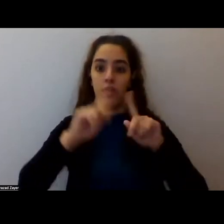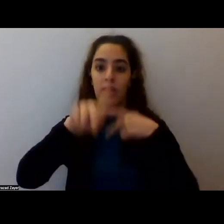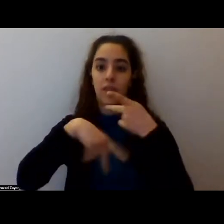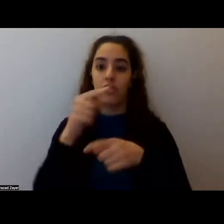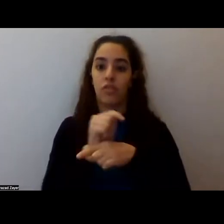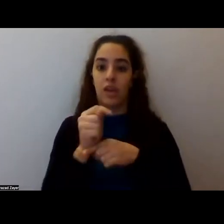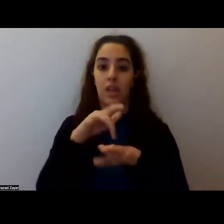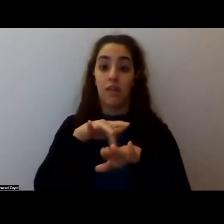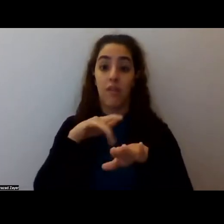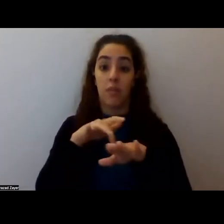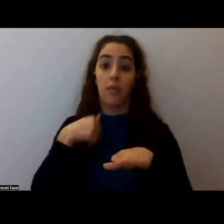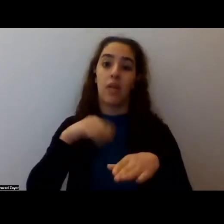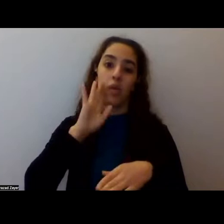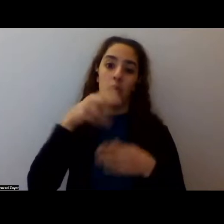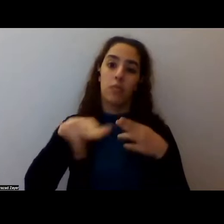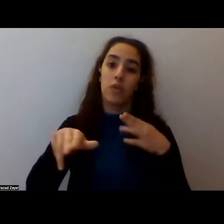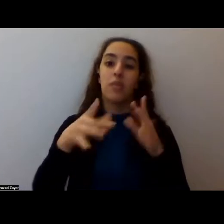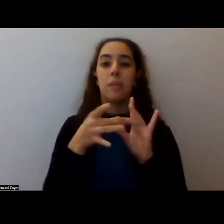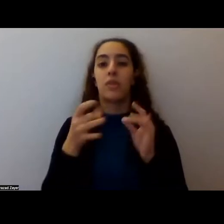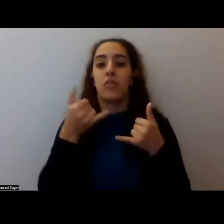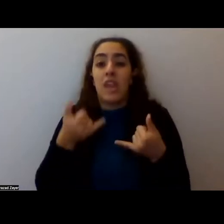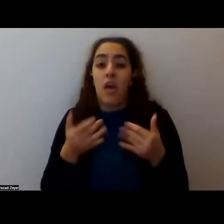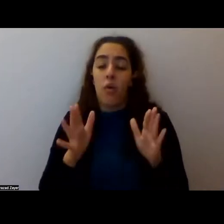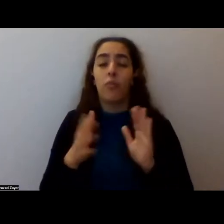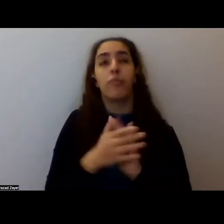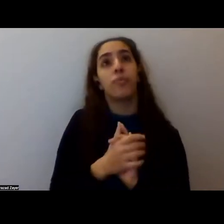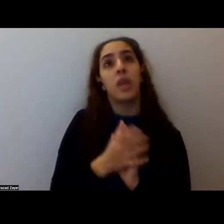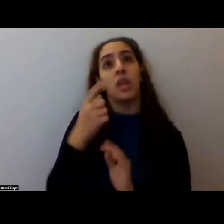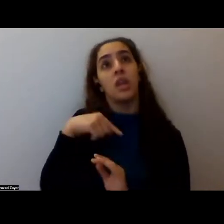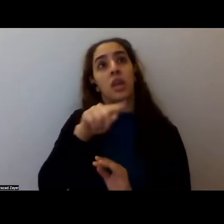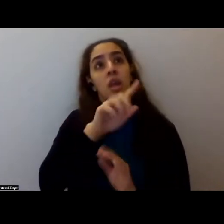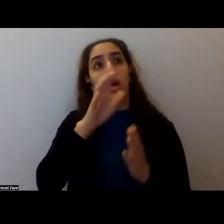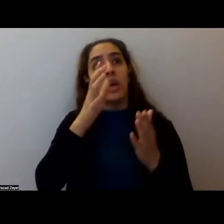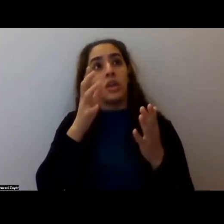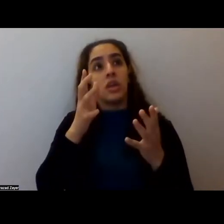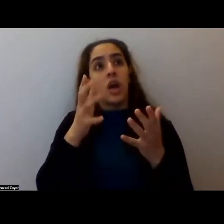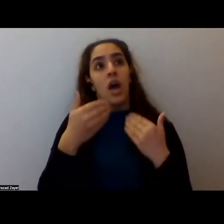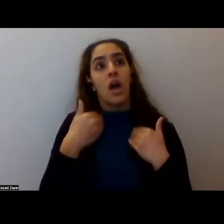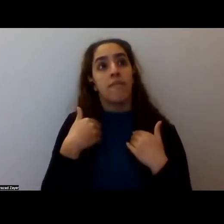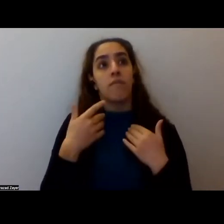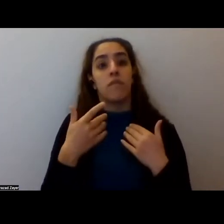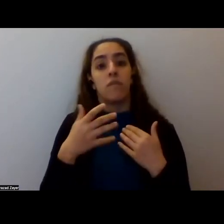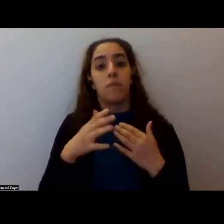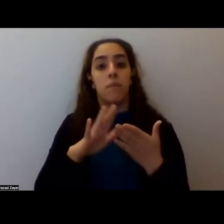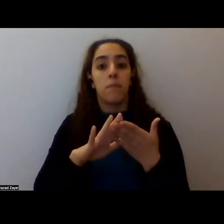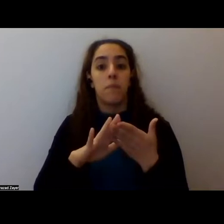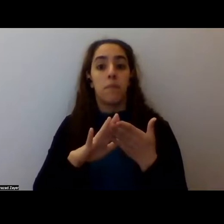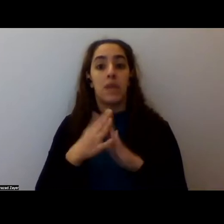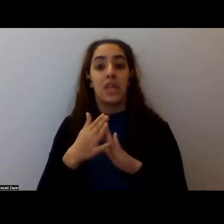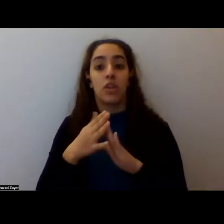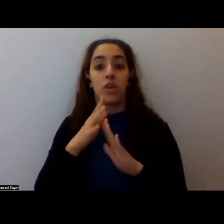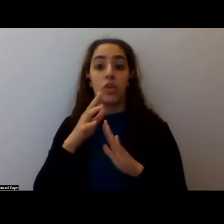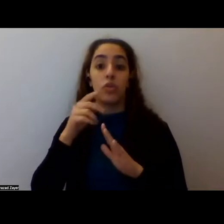kind of briefly, I'll just mention, um, there is, um, being true to you, which is,